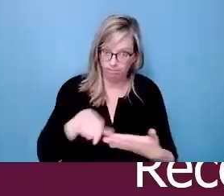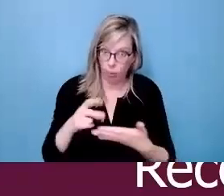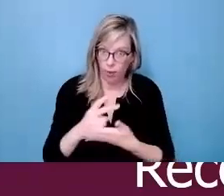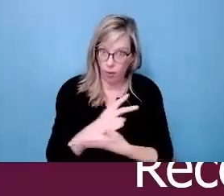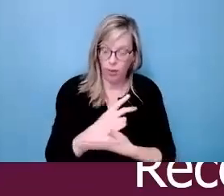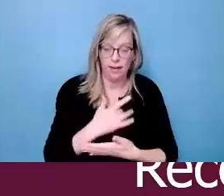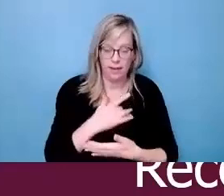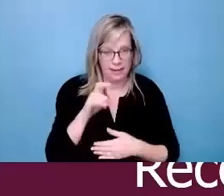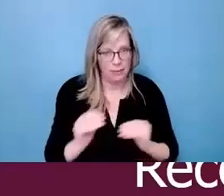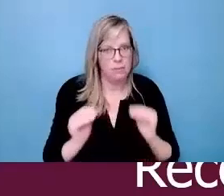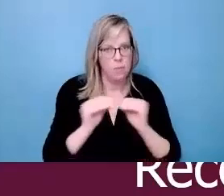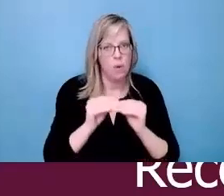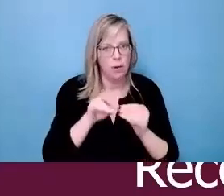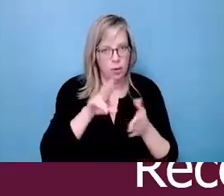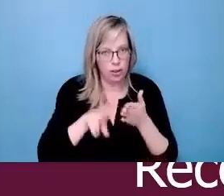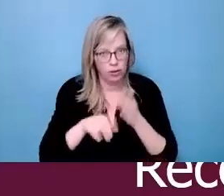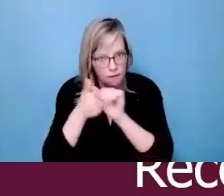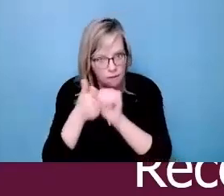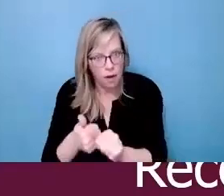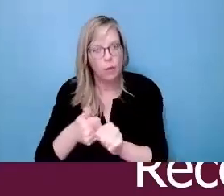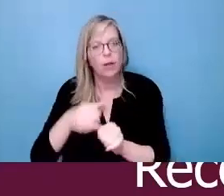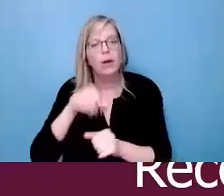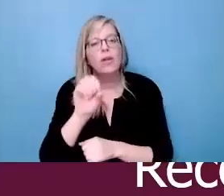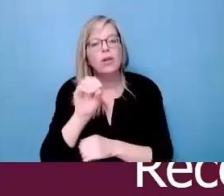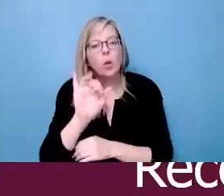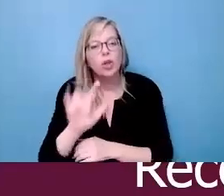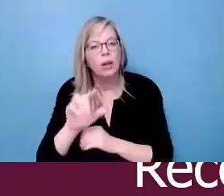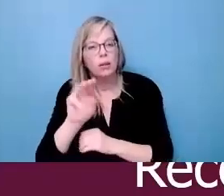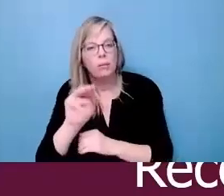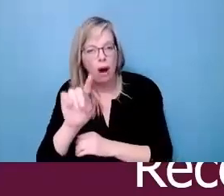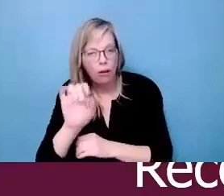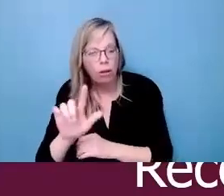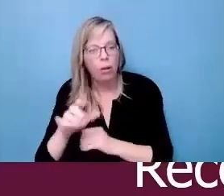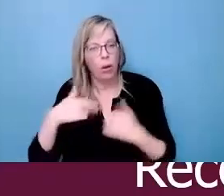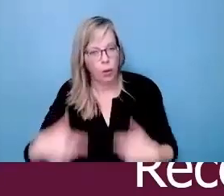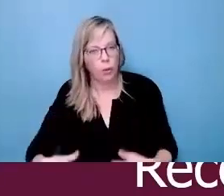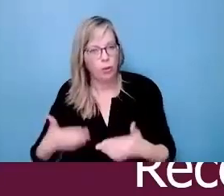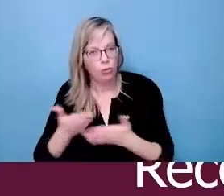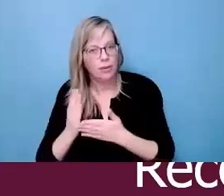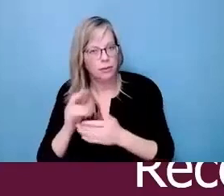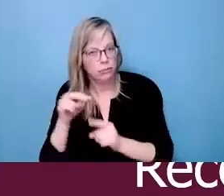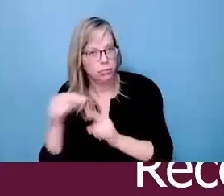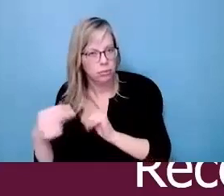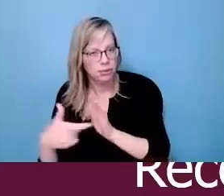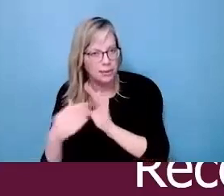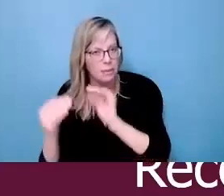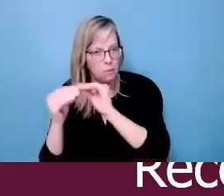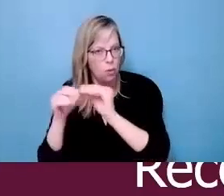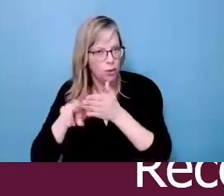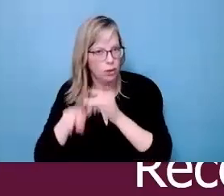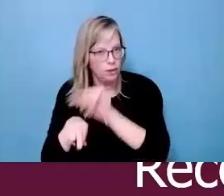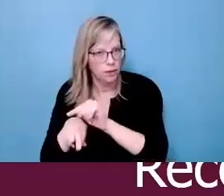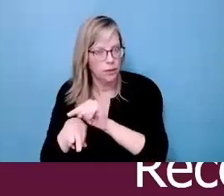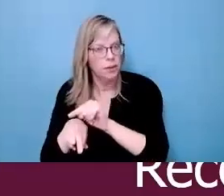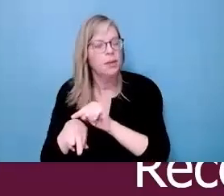there should be more research utilizing social model, human rights models, and from an intersectional perspective that really